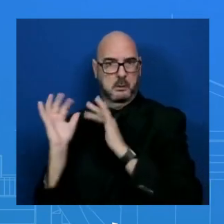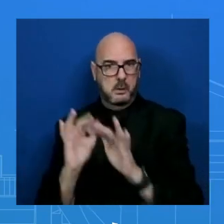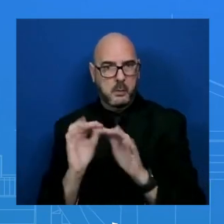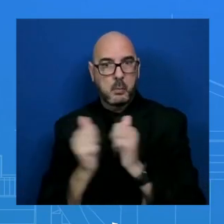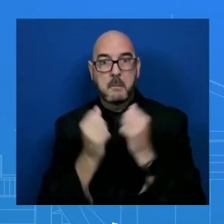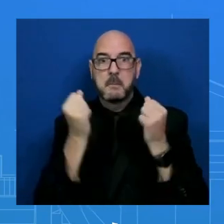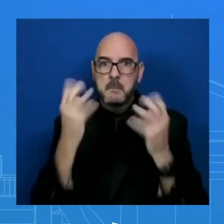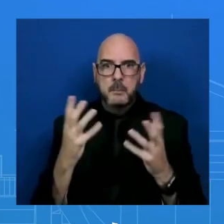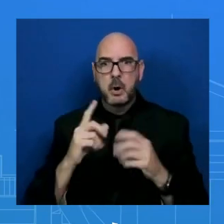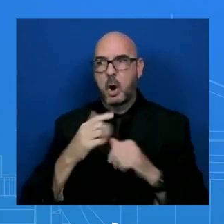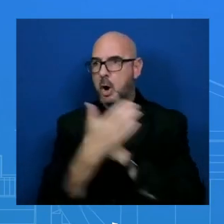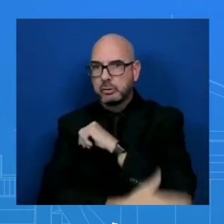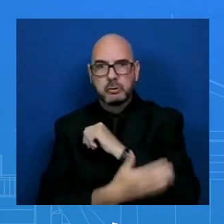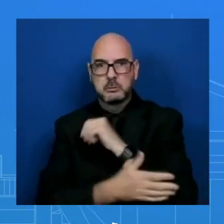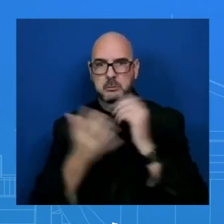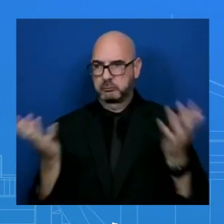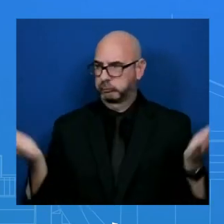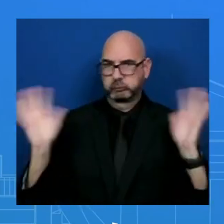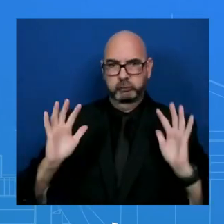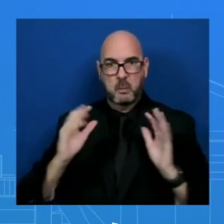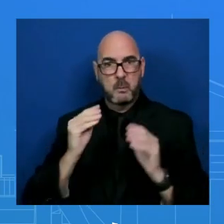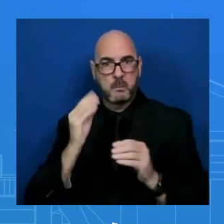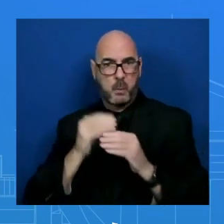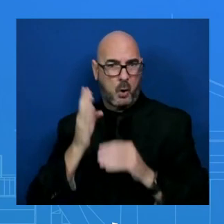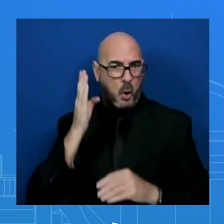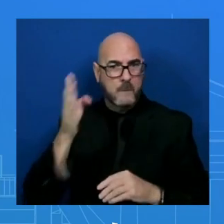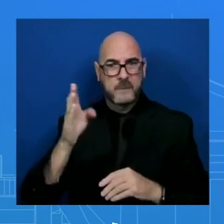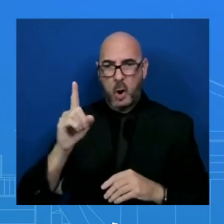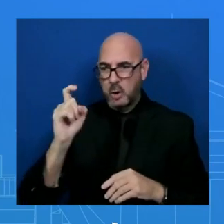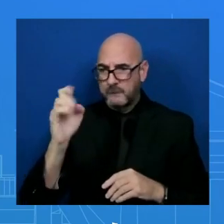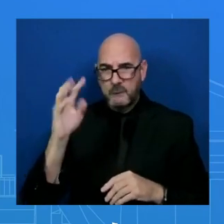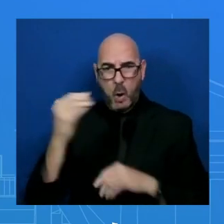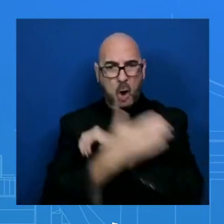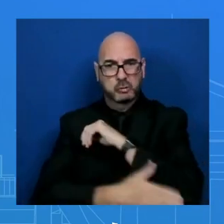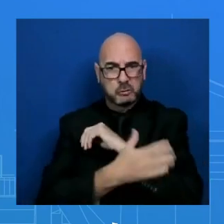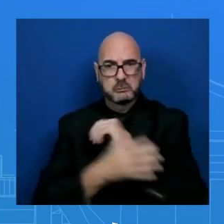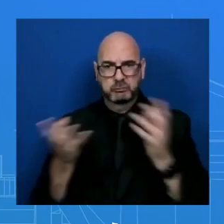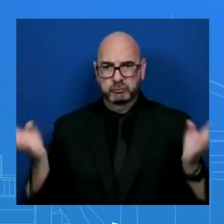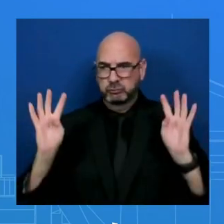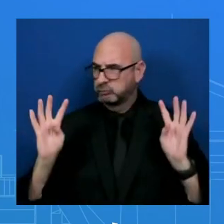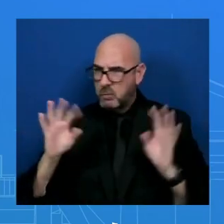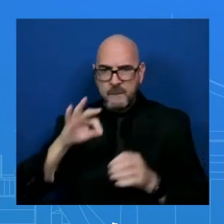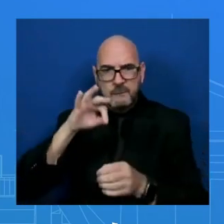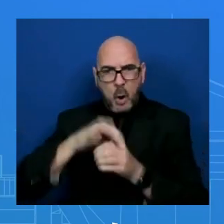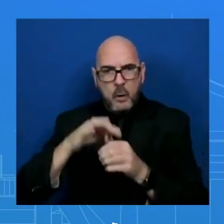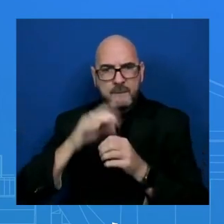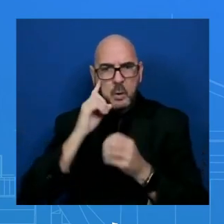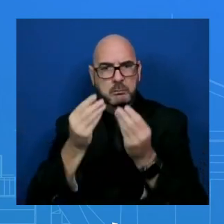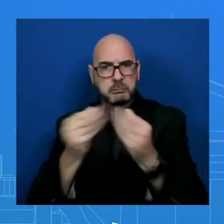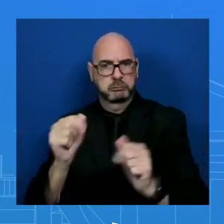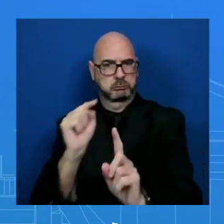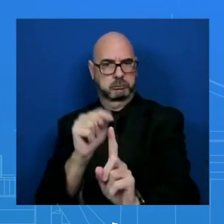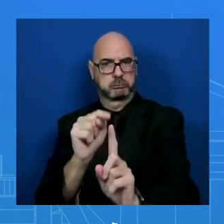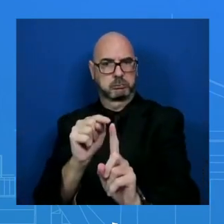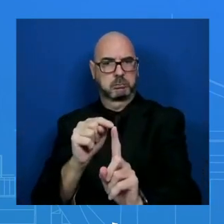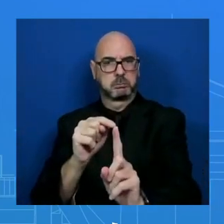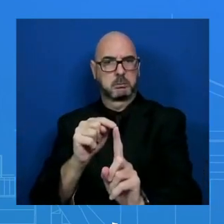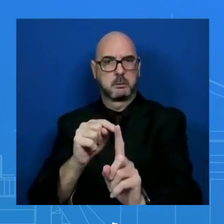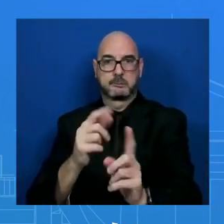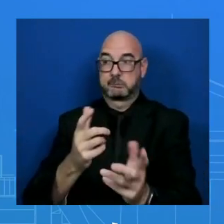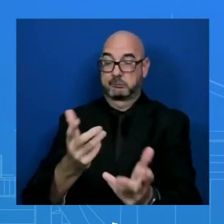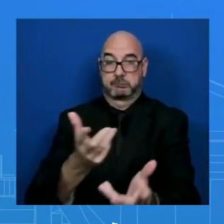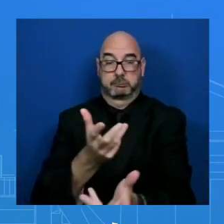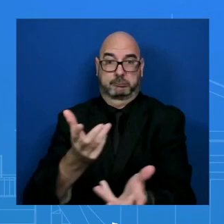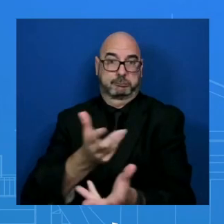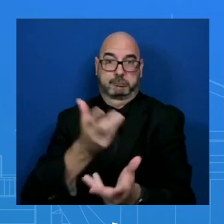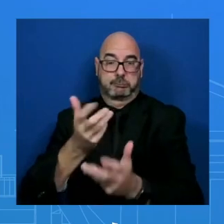140 countries have voted for a UN General Assembly resolution condemning what Russia did. If you look at the U.S.